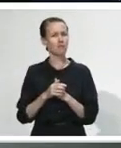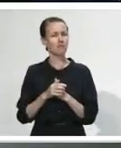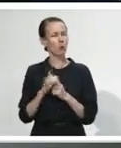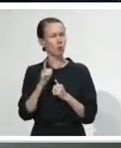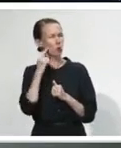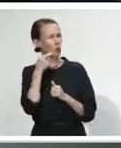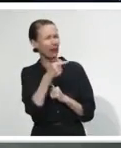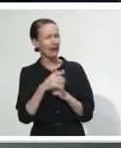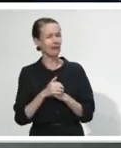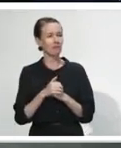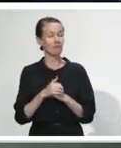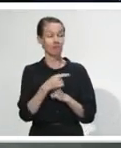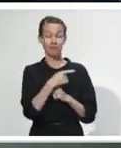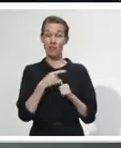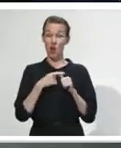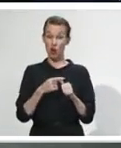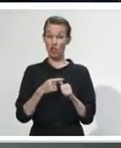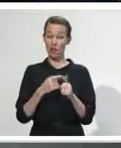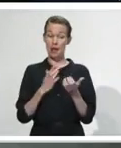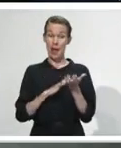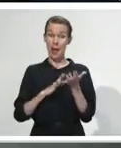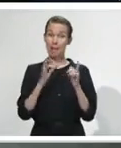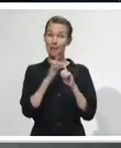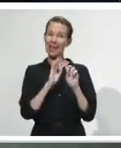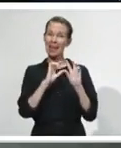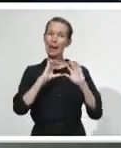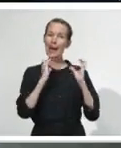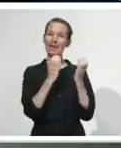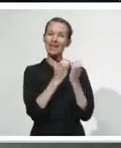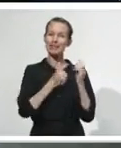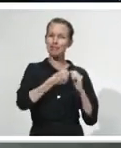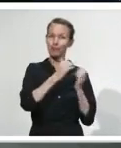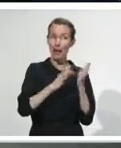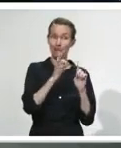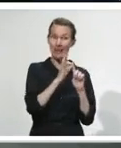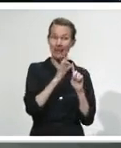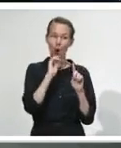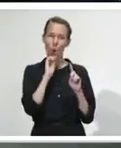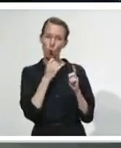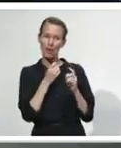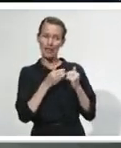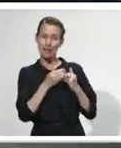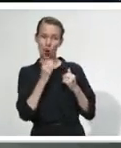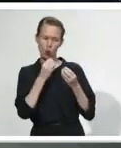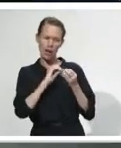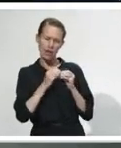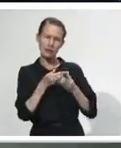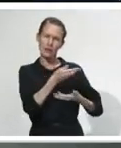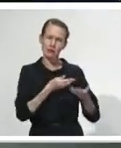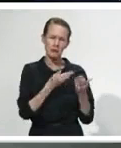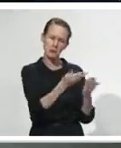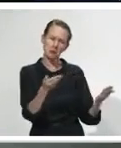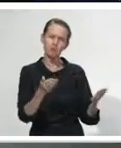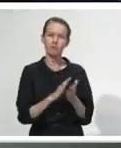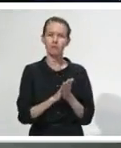be discussing in a bit more finer detail, and I expect travel to be part of that. What, again, just checking that we've got those